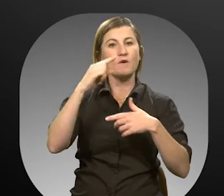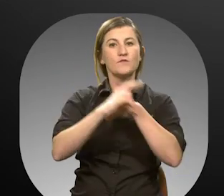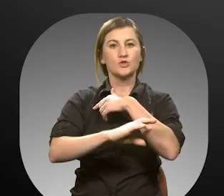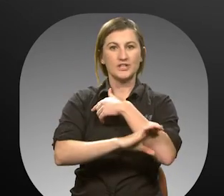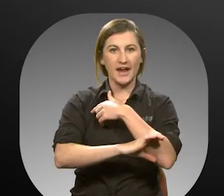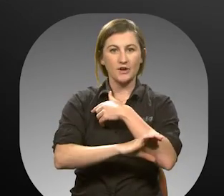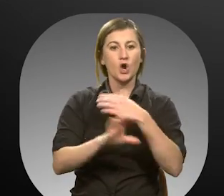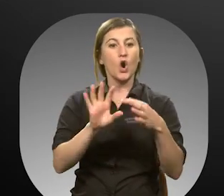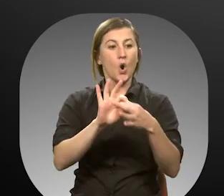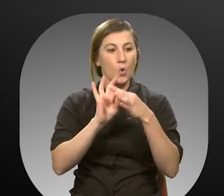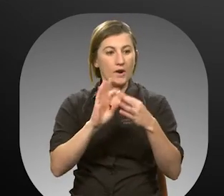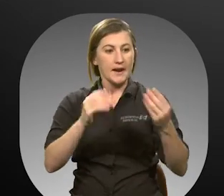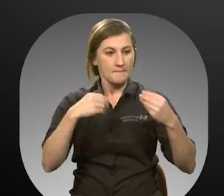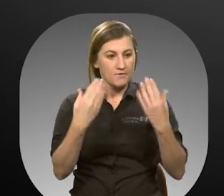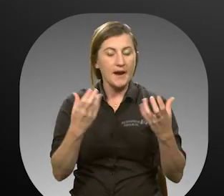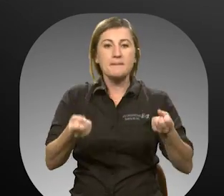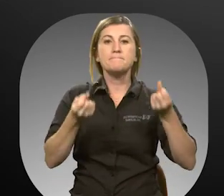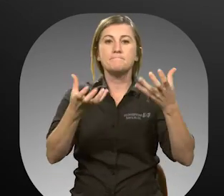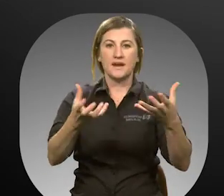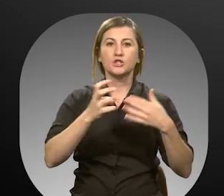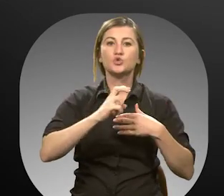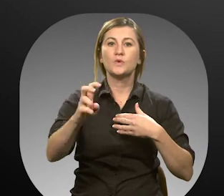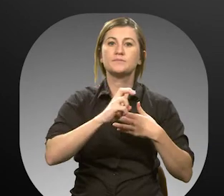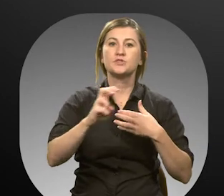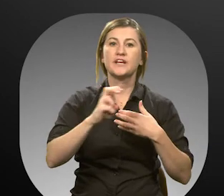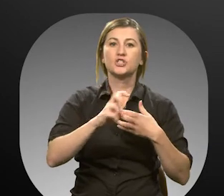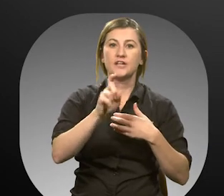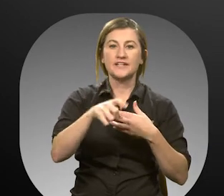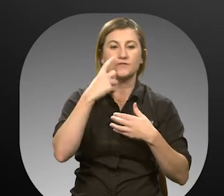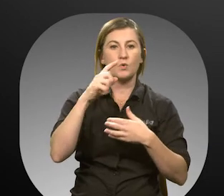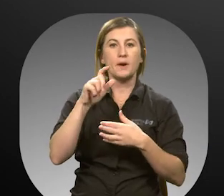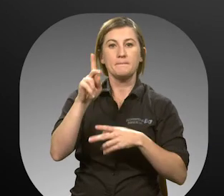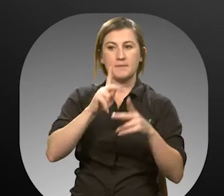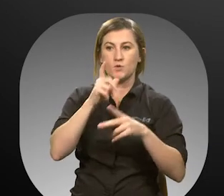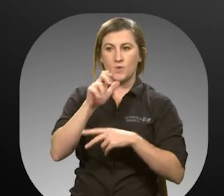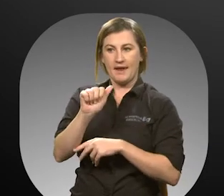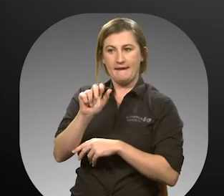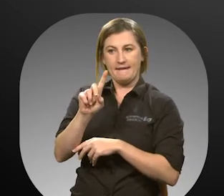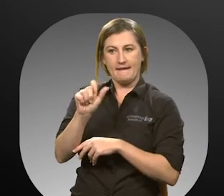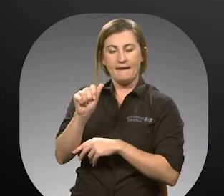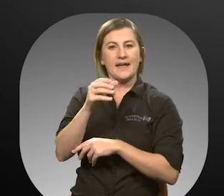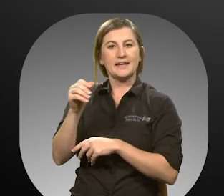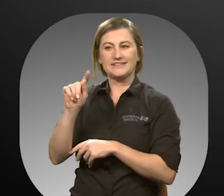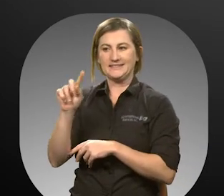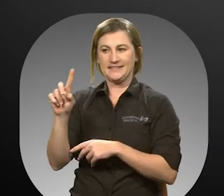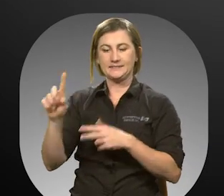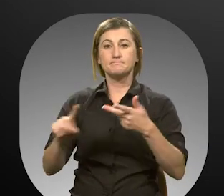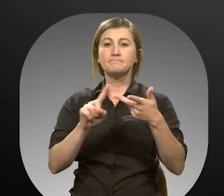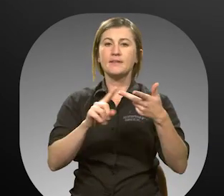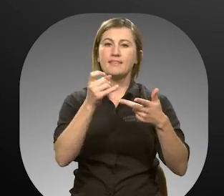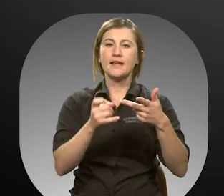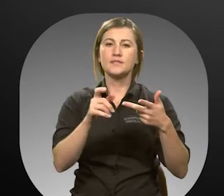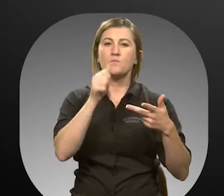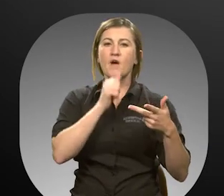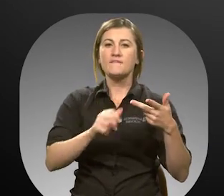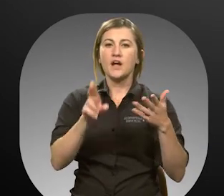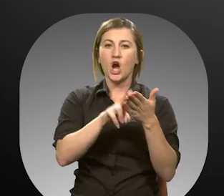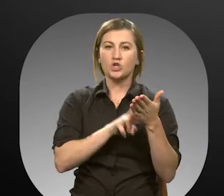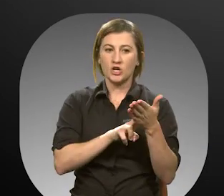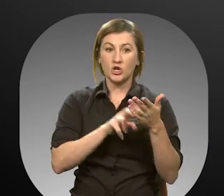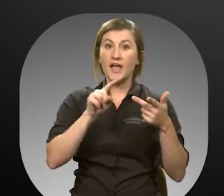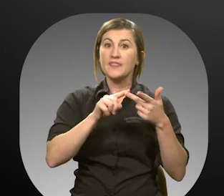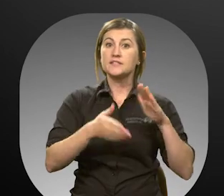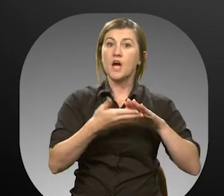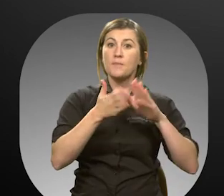County, coordinating and providing many of the transportation needs for ADA and TD. Private Contractors. These operators